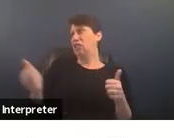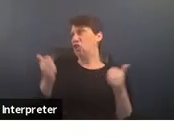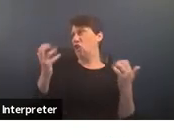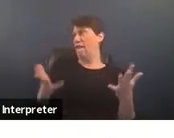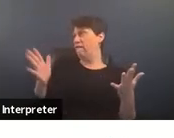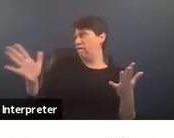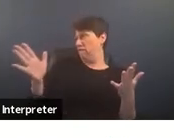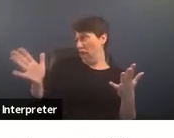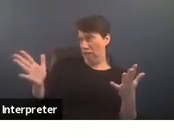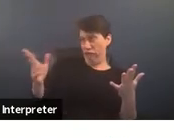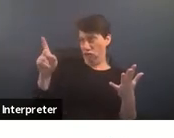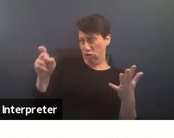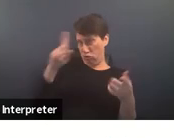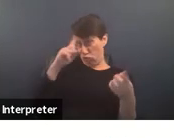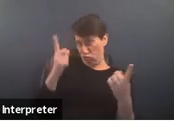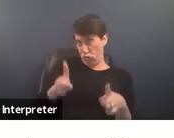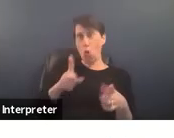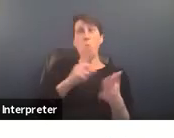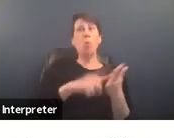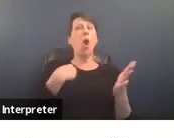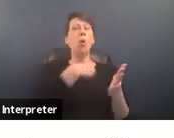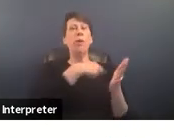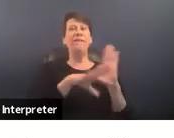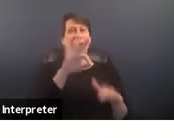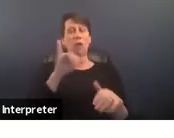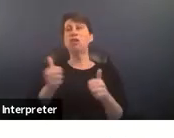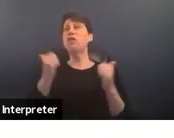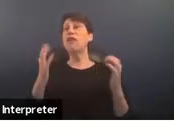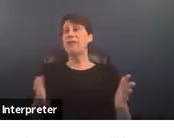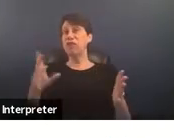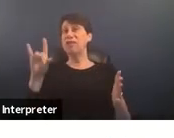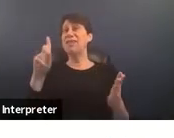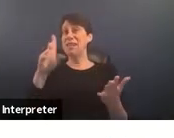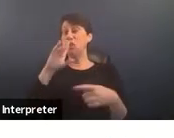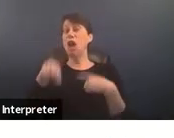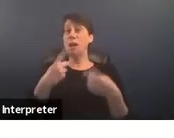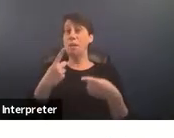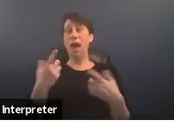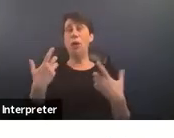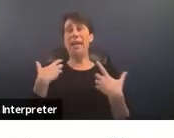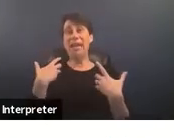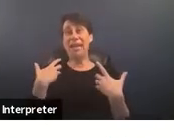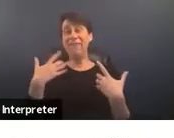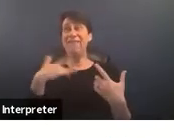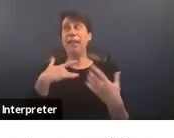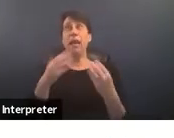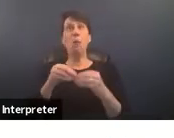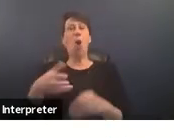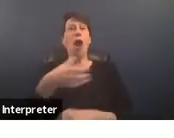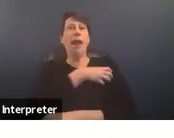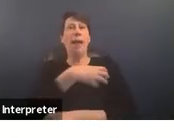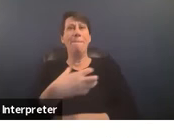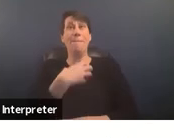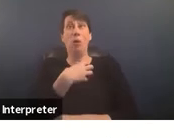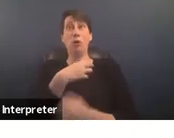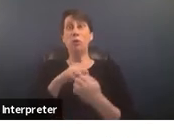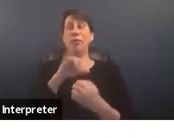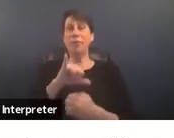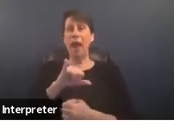what we have found in that is that survivors have talked about feeling more empowered by the process